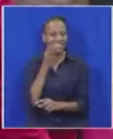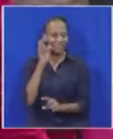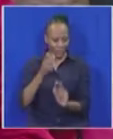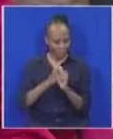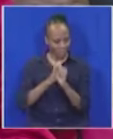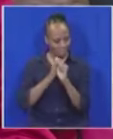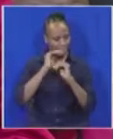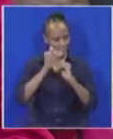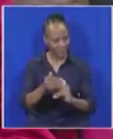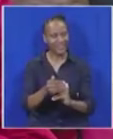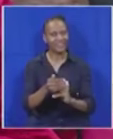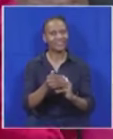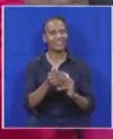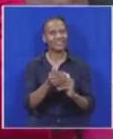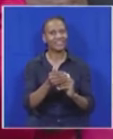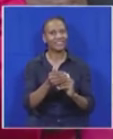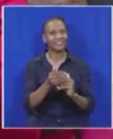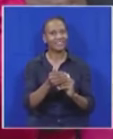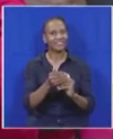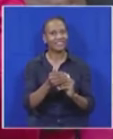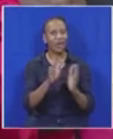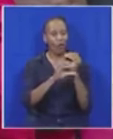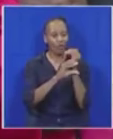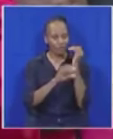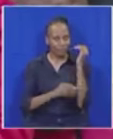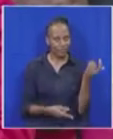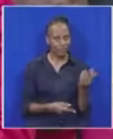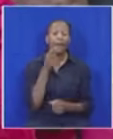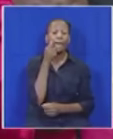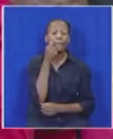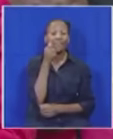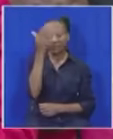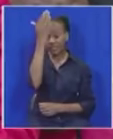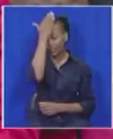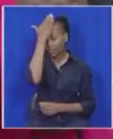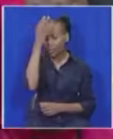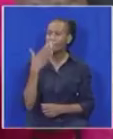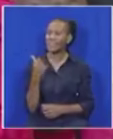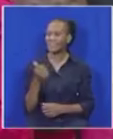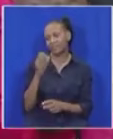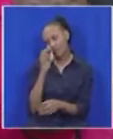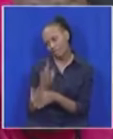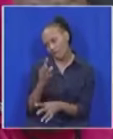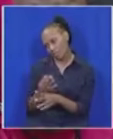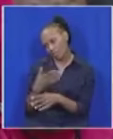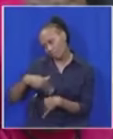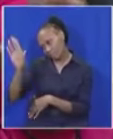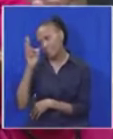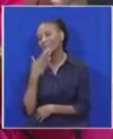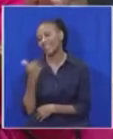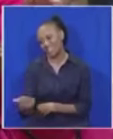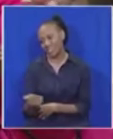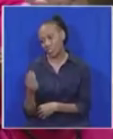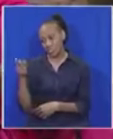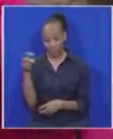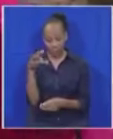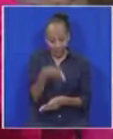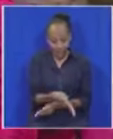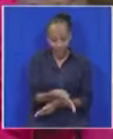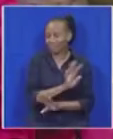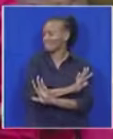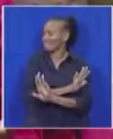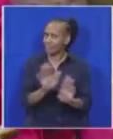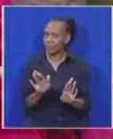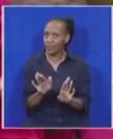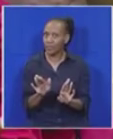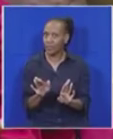in terms of the Constitution. Mr. Zuma, please leave, Baba. Please leave. You don't belong here. You are